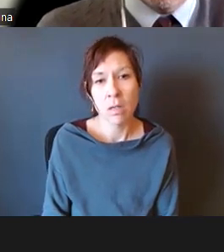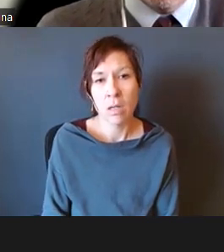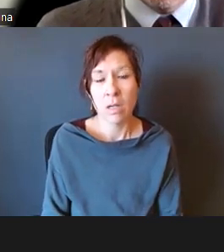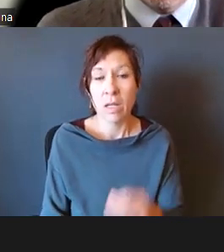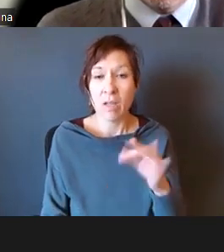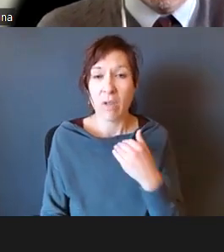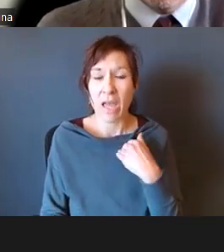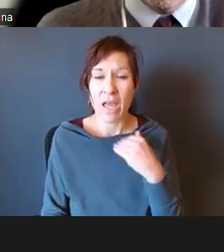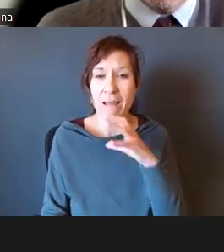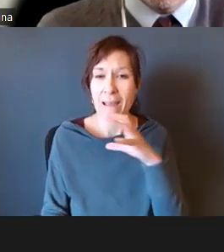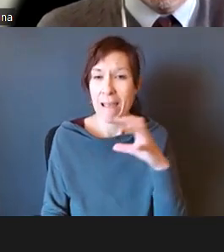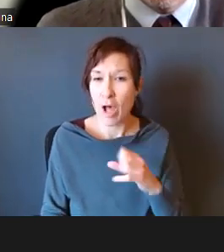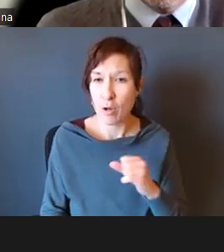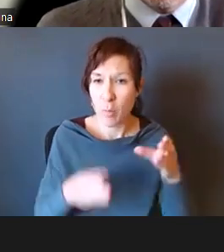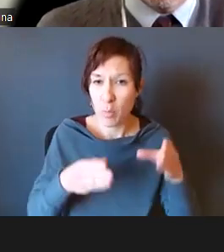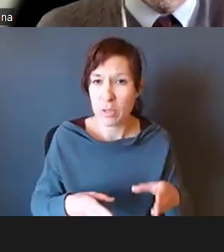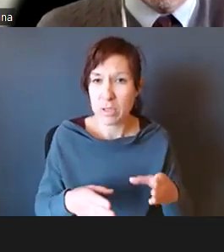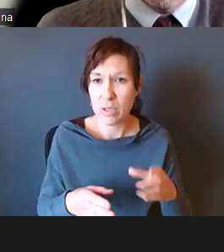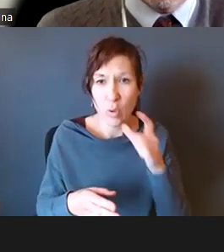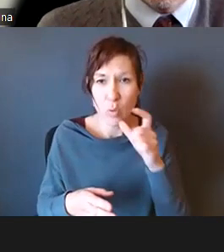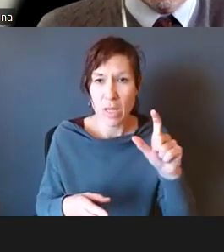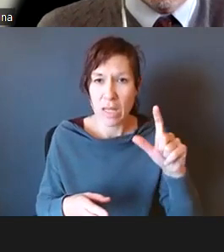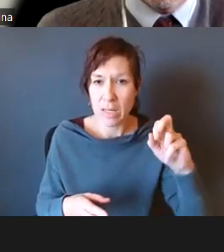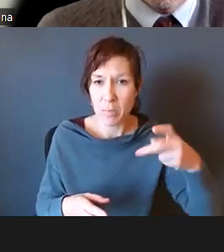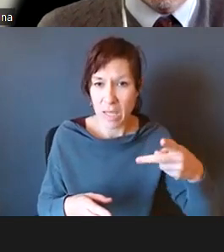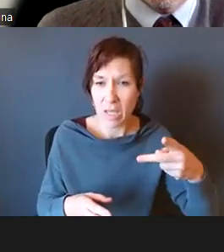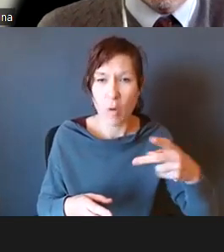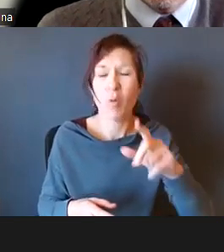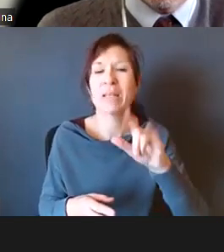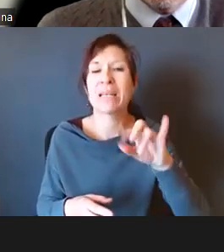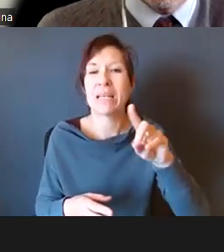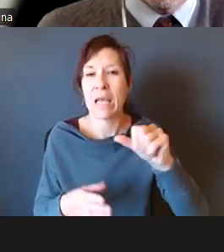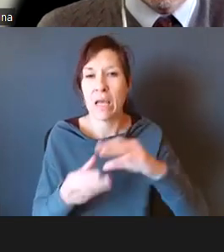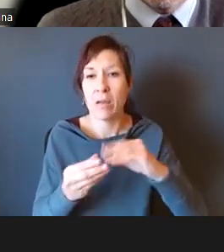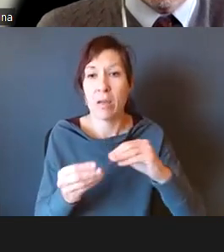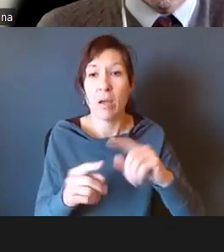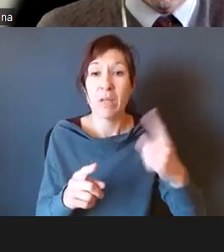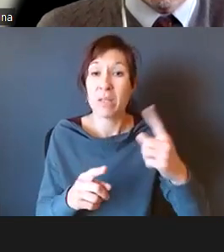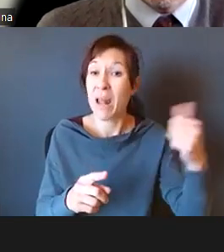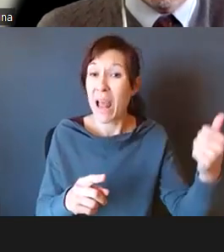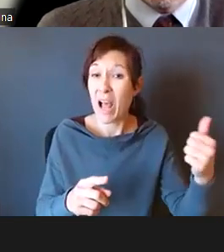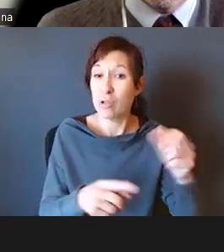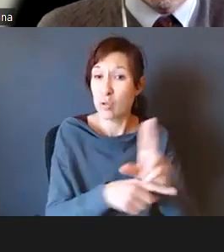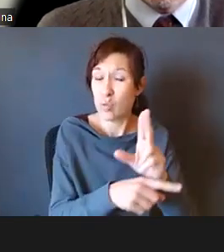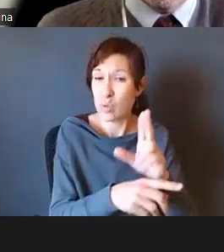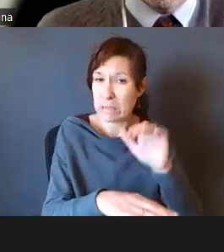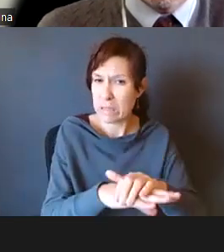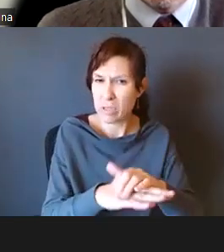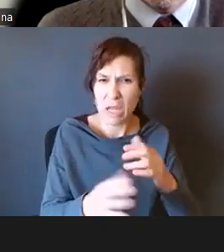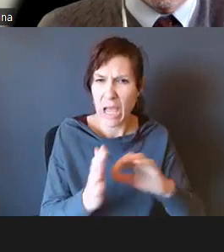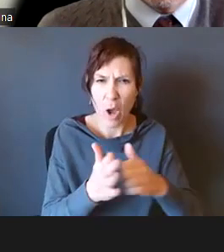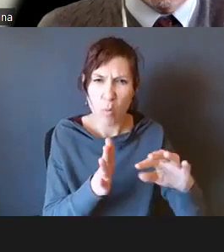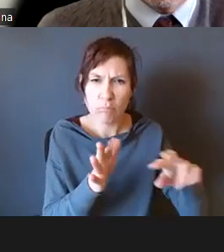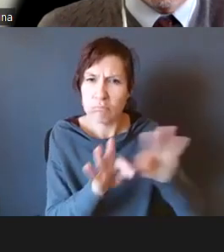but there was somebody else in the household who spoke English well